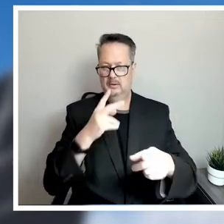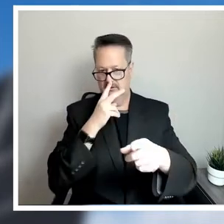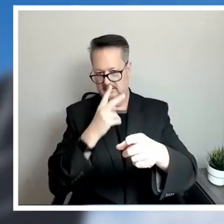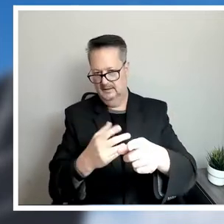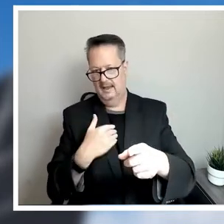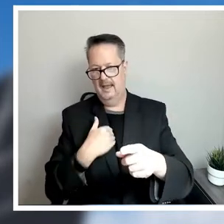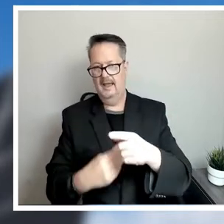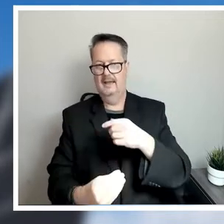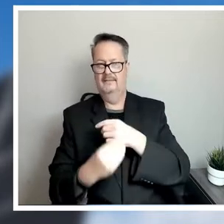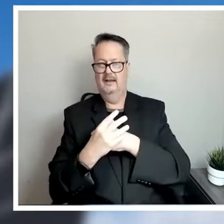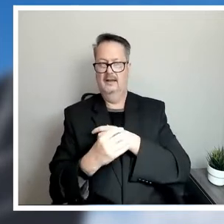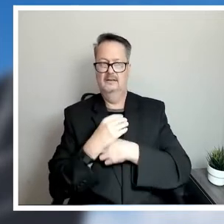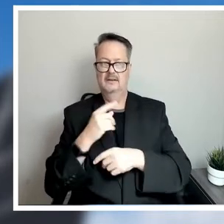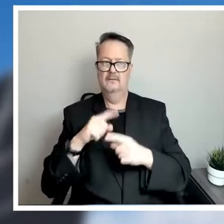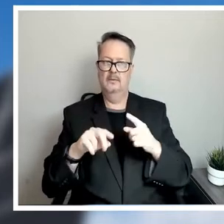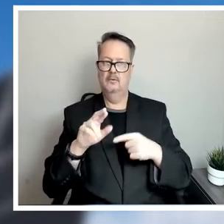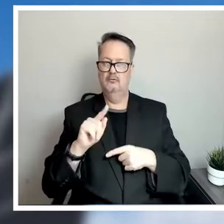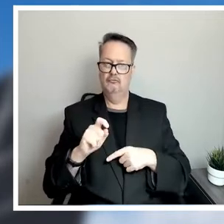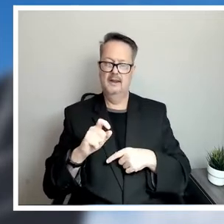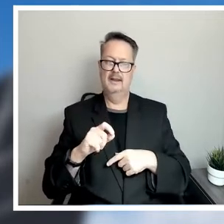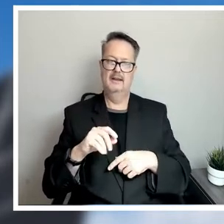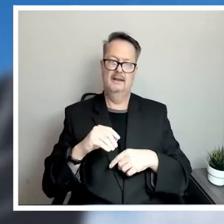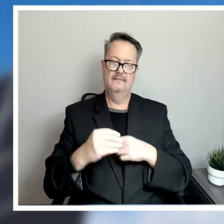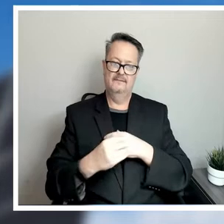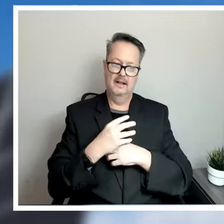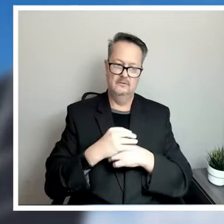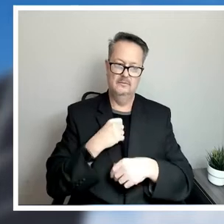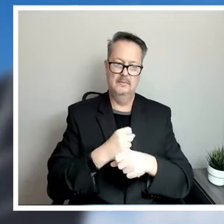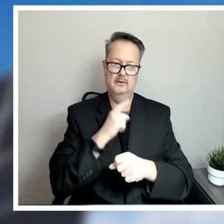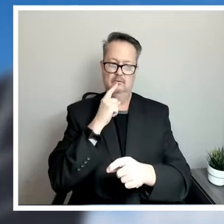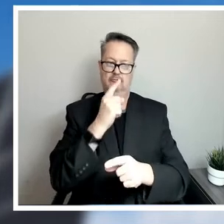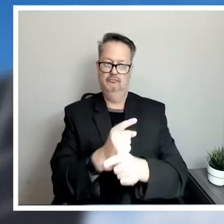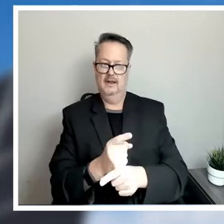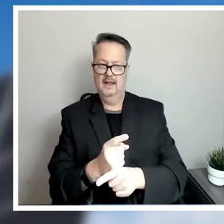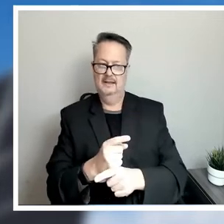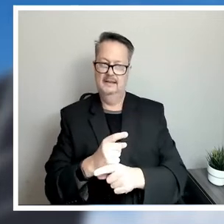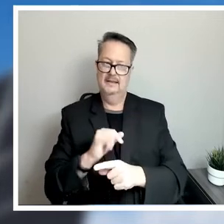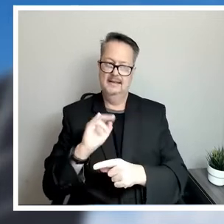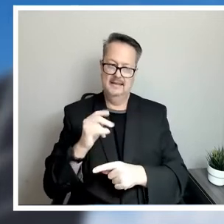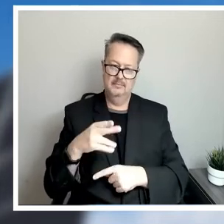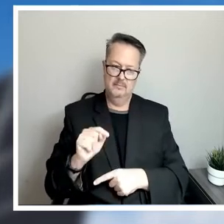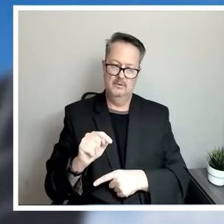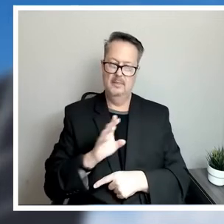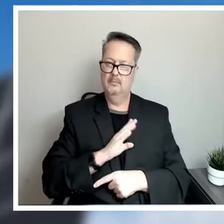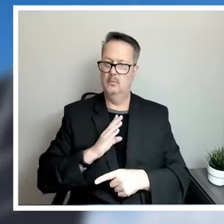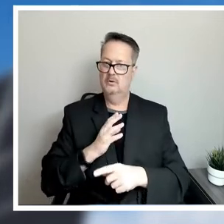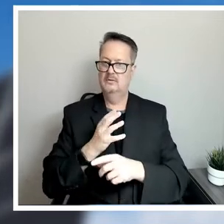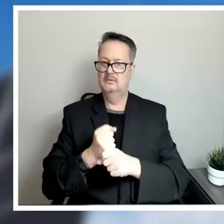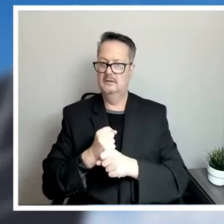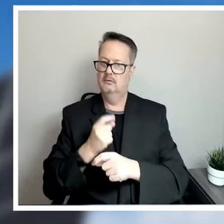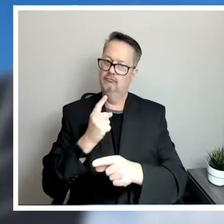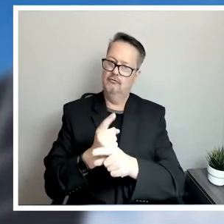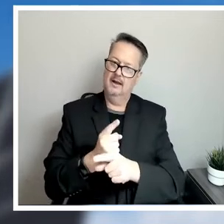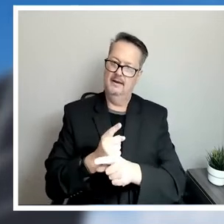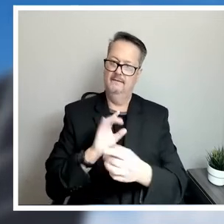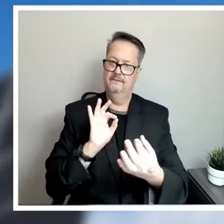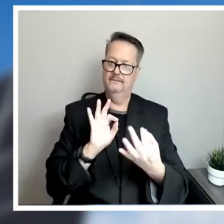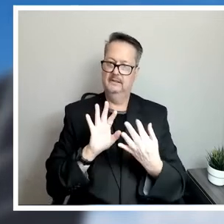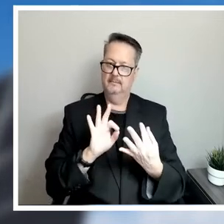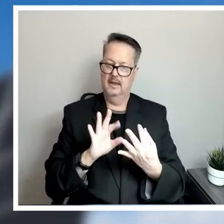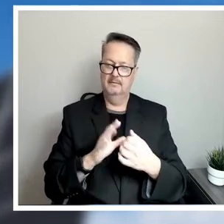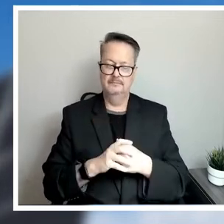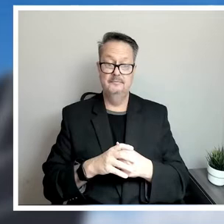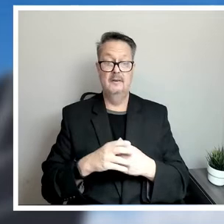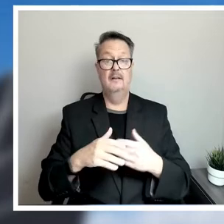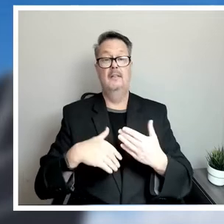advisory committee which is important in ensuring that we're getting the right input and that our board is getting the right feedback and then following would be our City